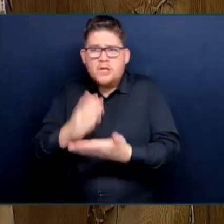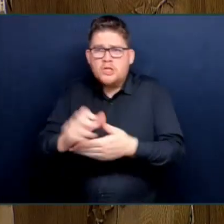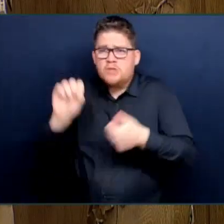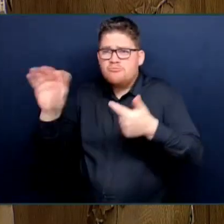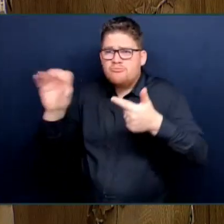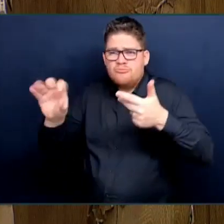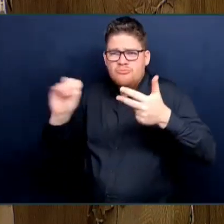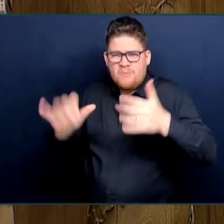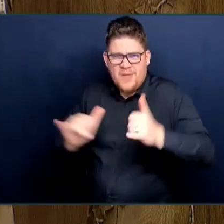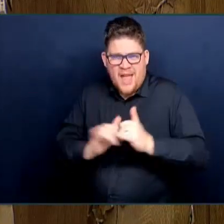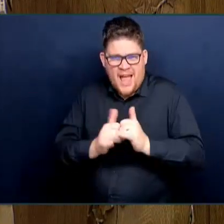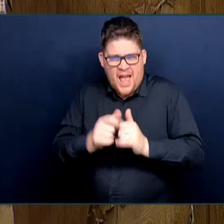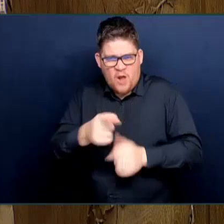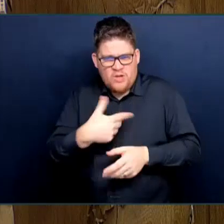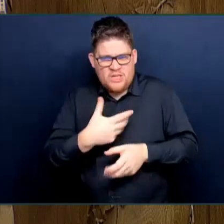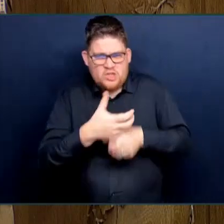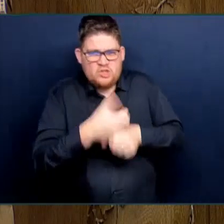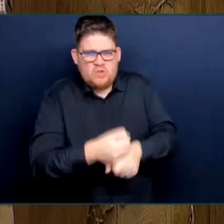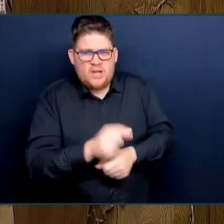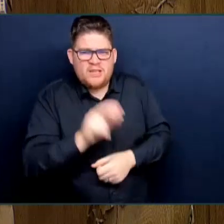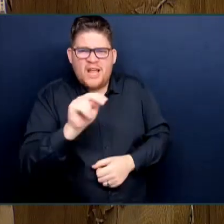Minister of Tourism, Arts and Culture.